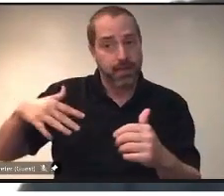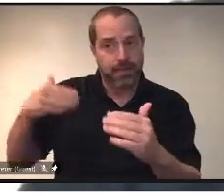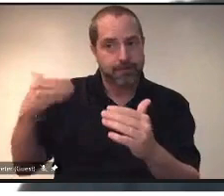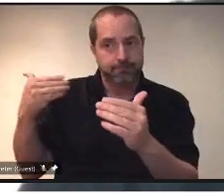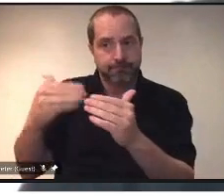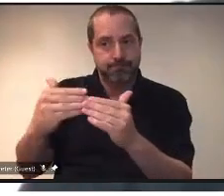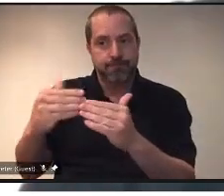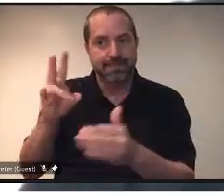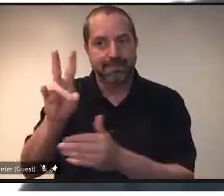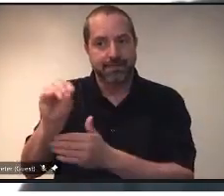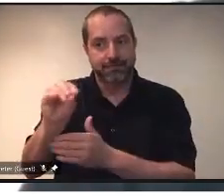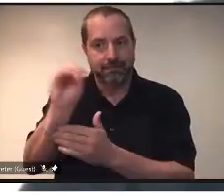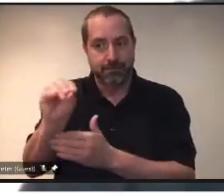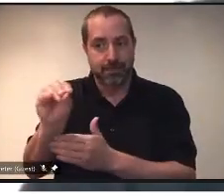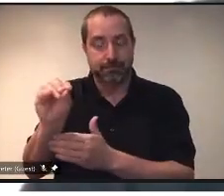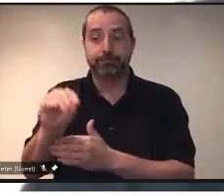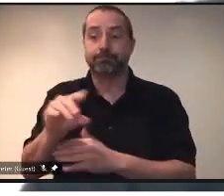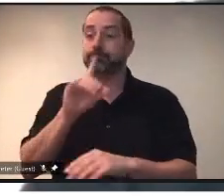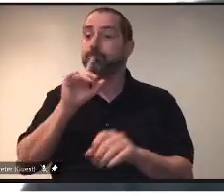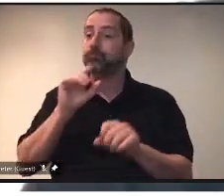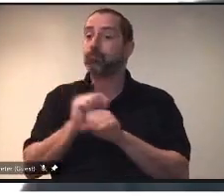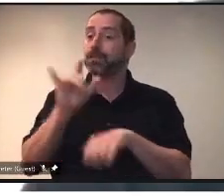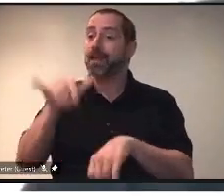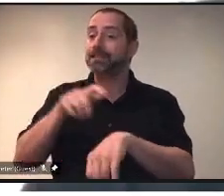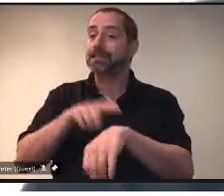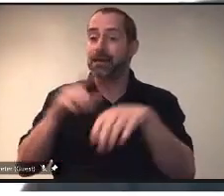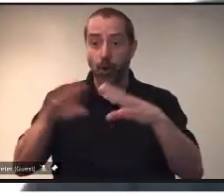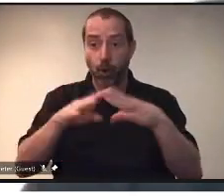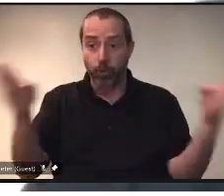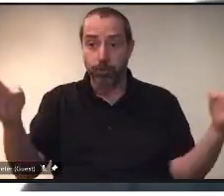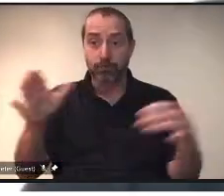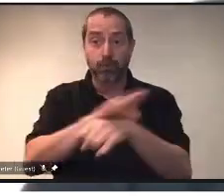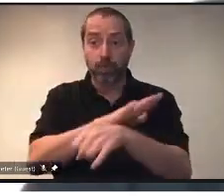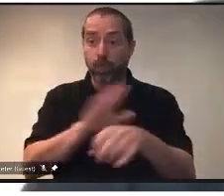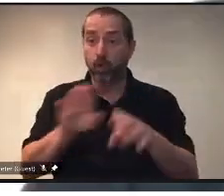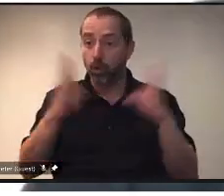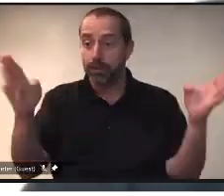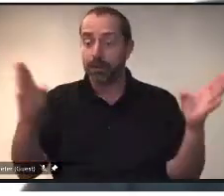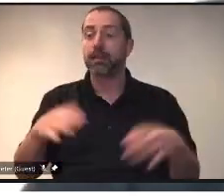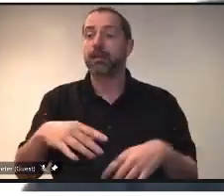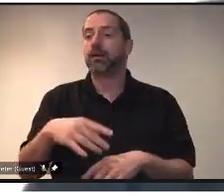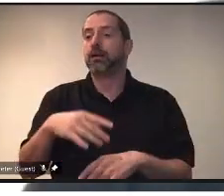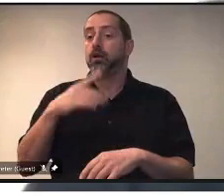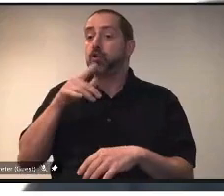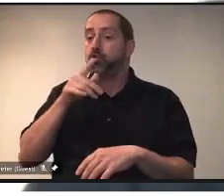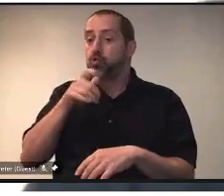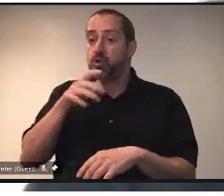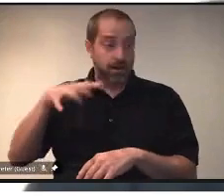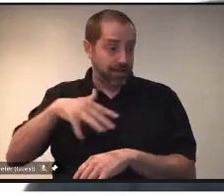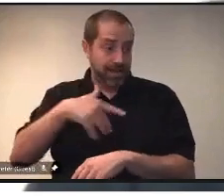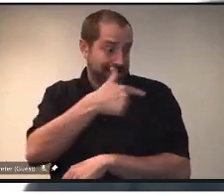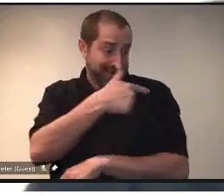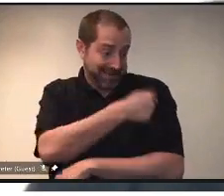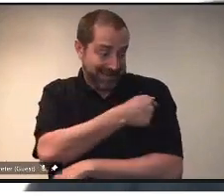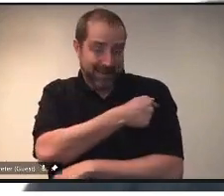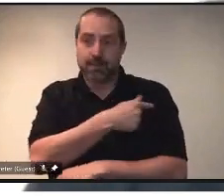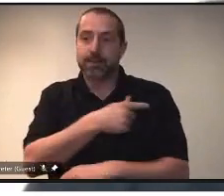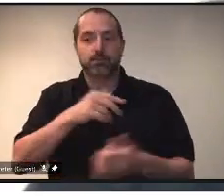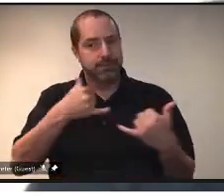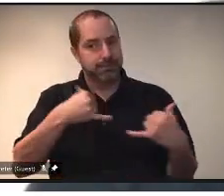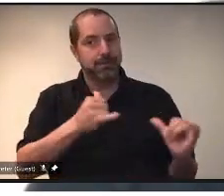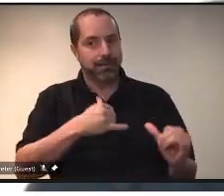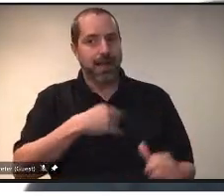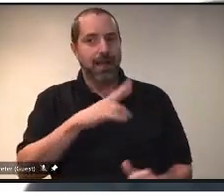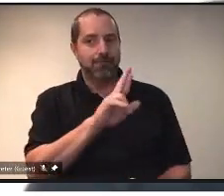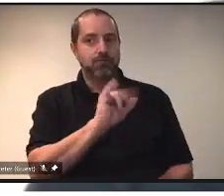we do open up fully, those who have chosen not to get vaccinated will still be at risk. So please, if you